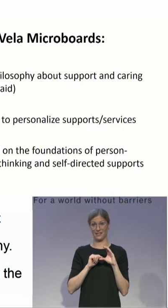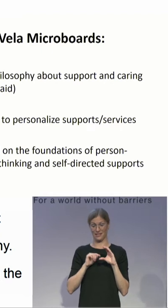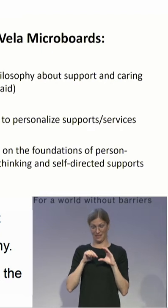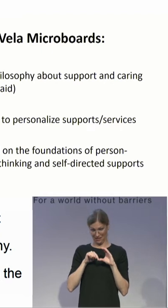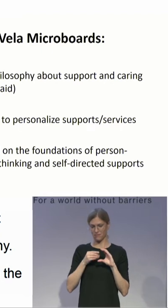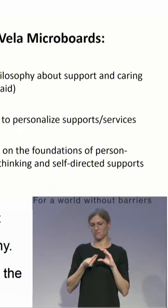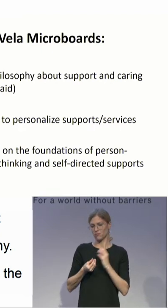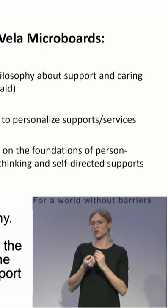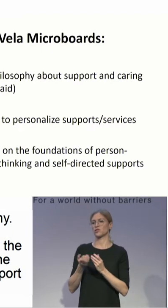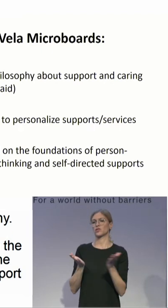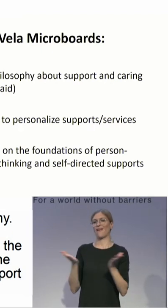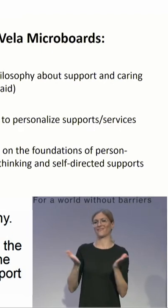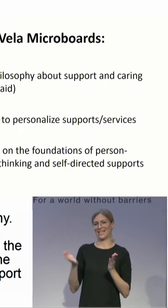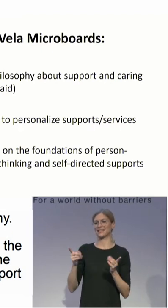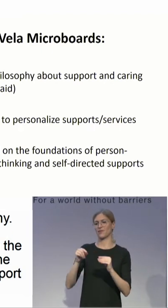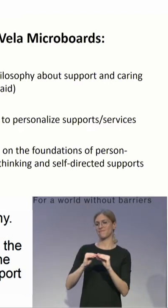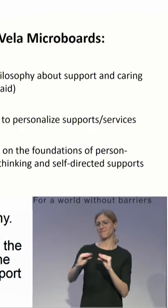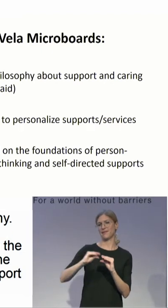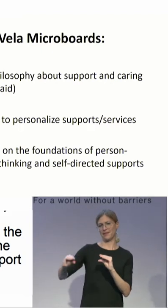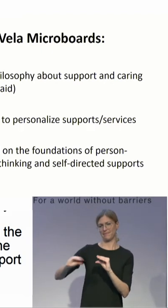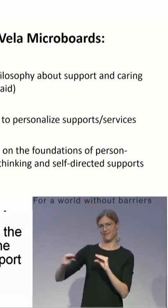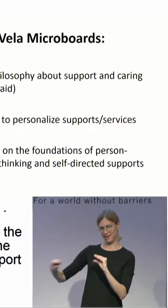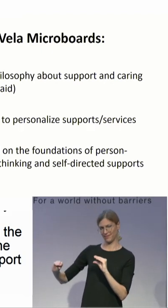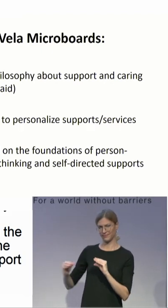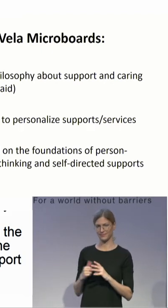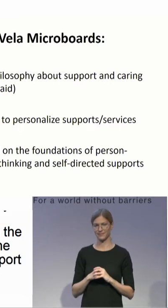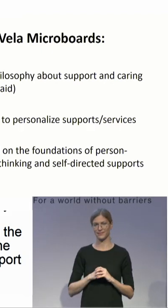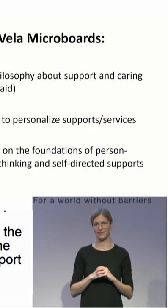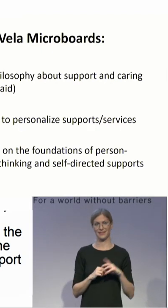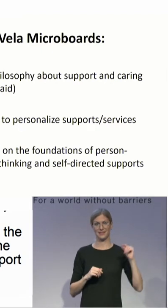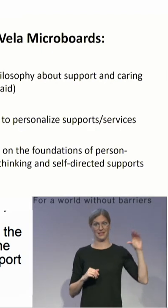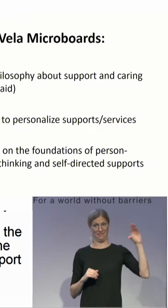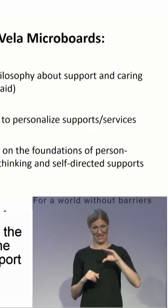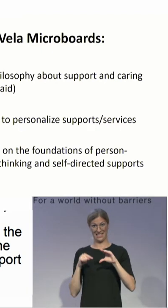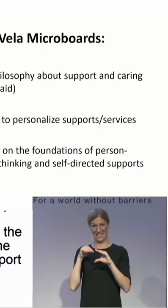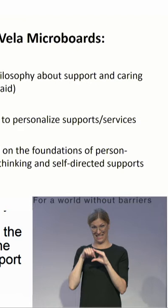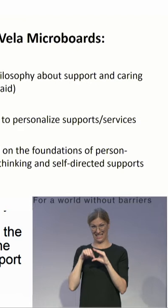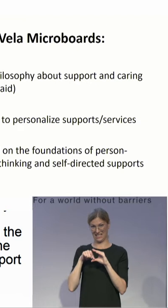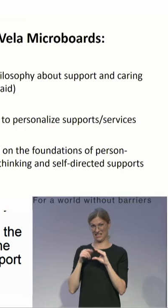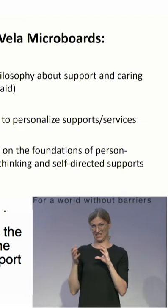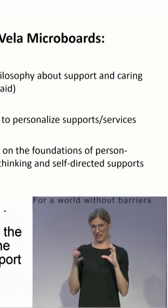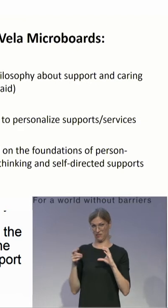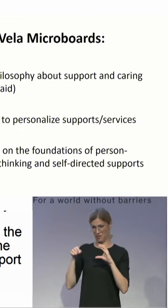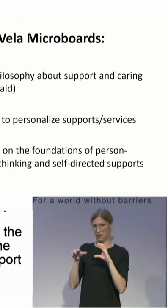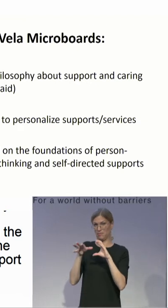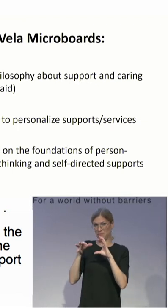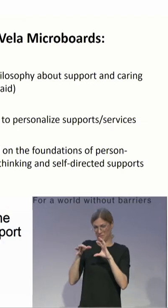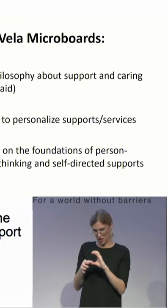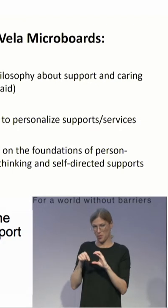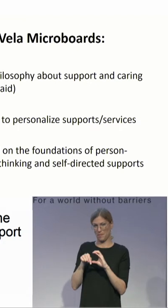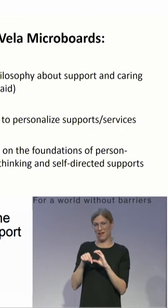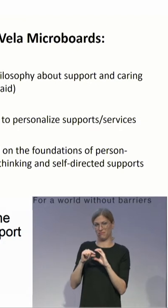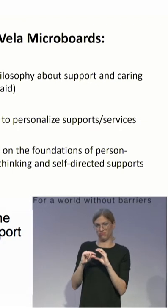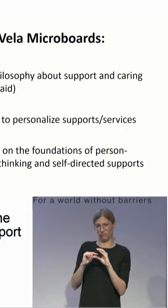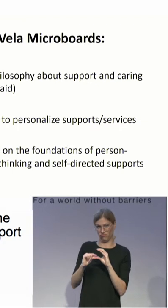on what they're describing they want. So those services are provided by the microboard, but the individual is still at the centre of the decision-making around